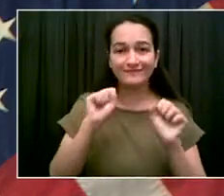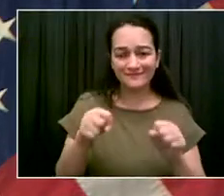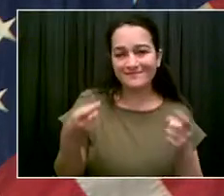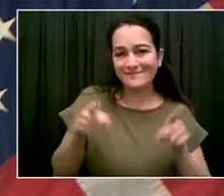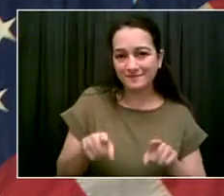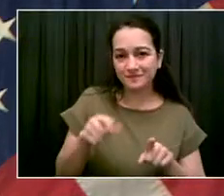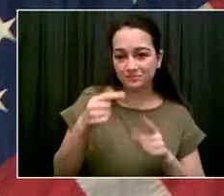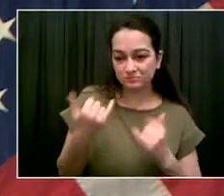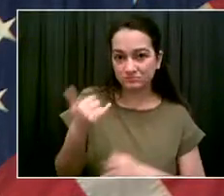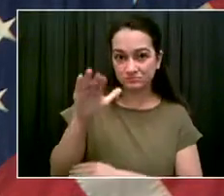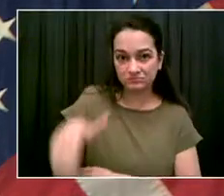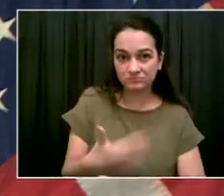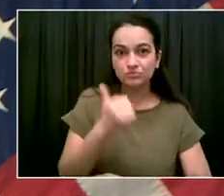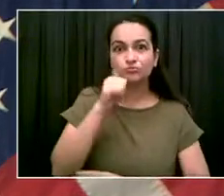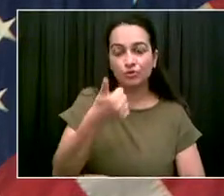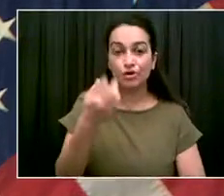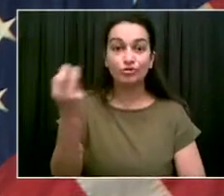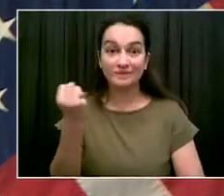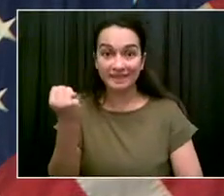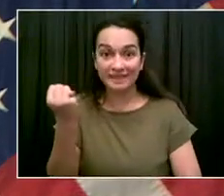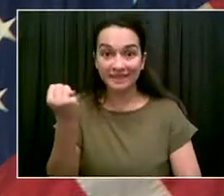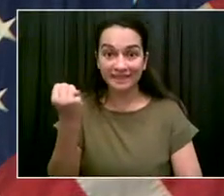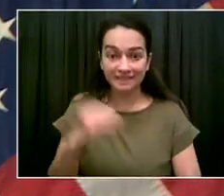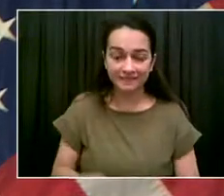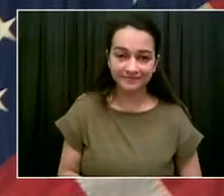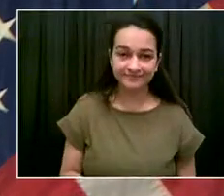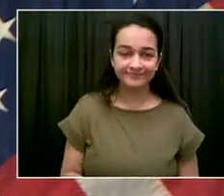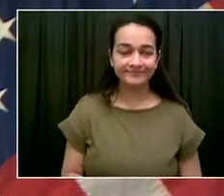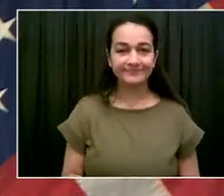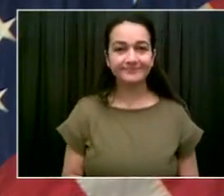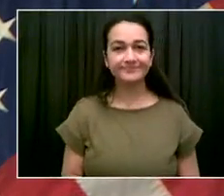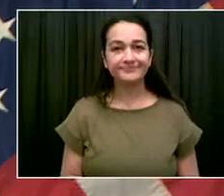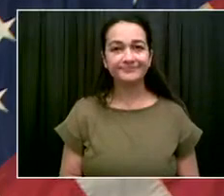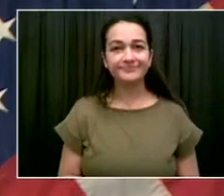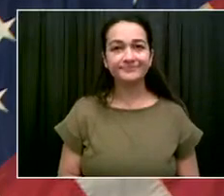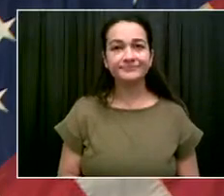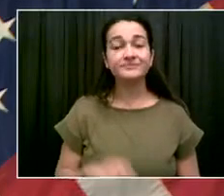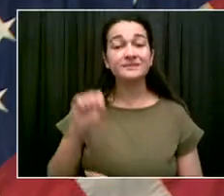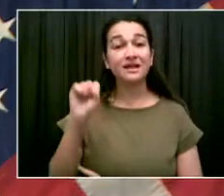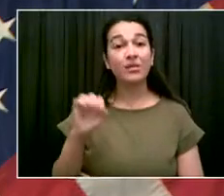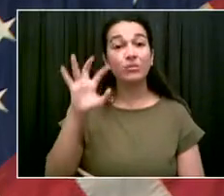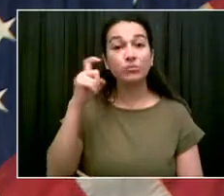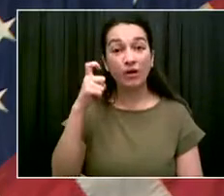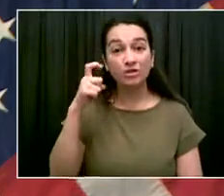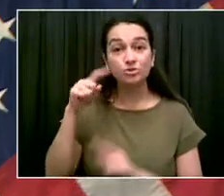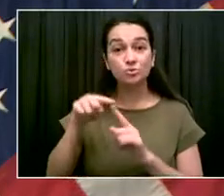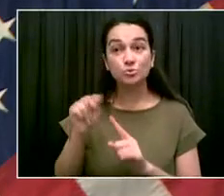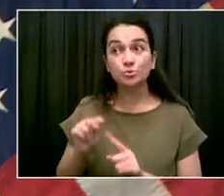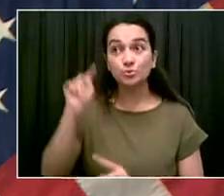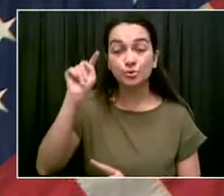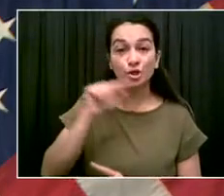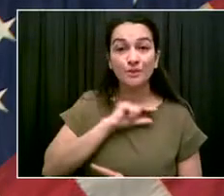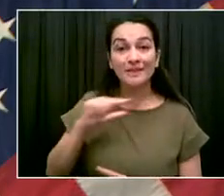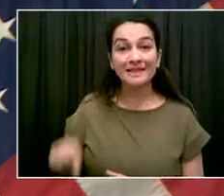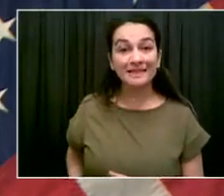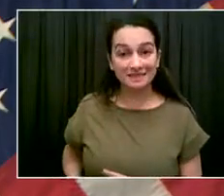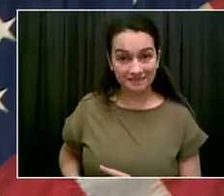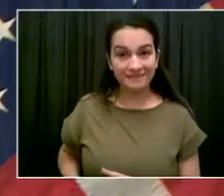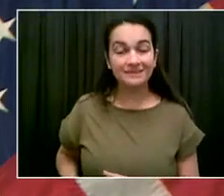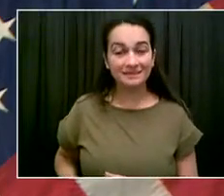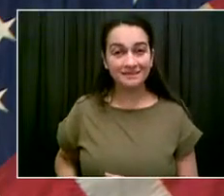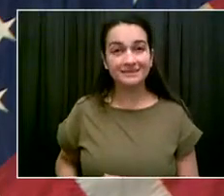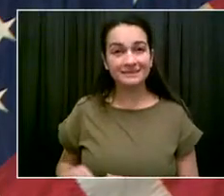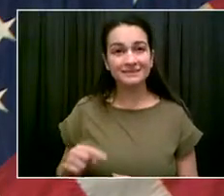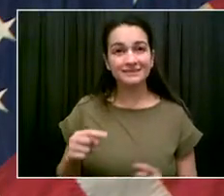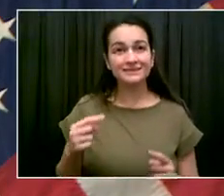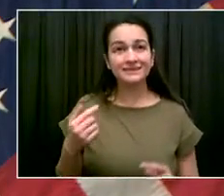warning for parts of New York City, including southern Bronx and northern Queens, until further notice. And New York City beaches